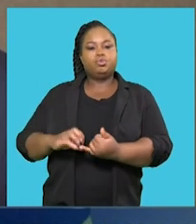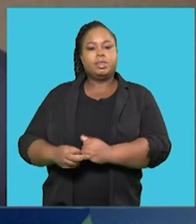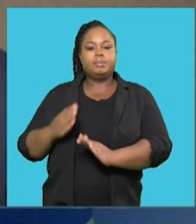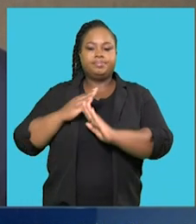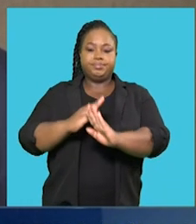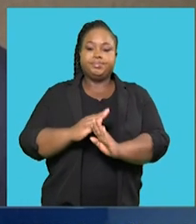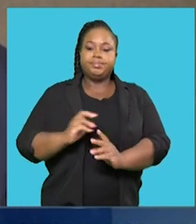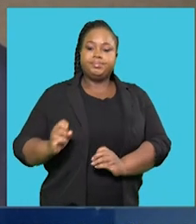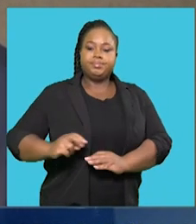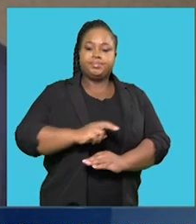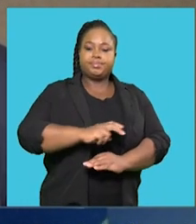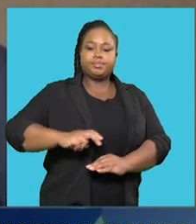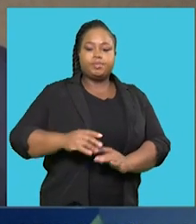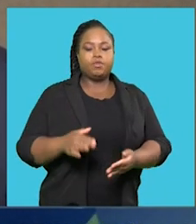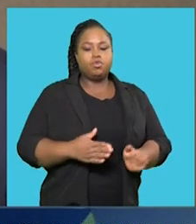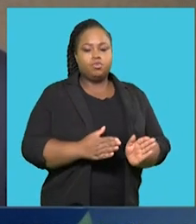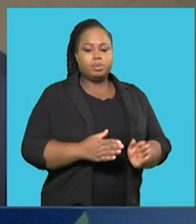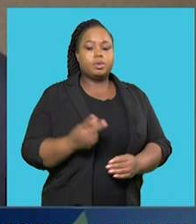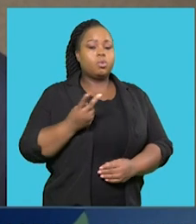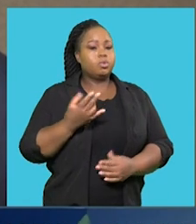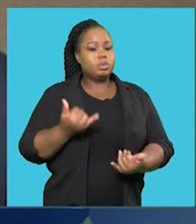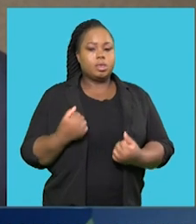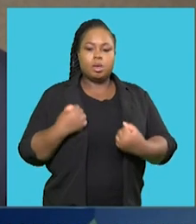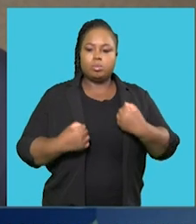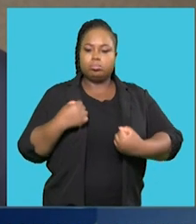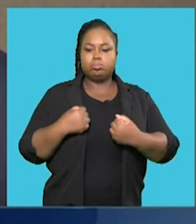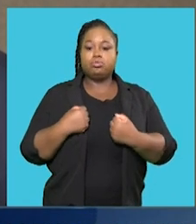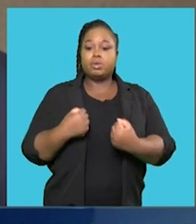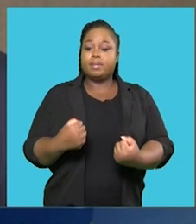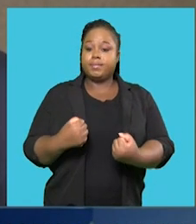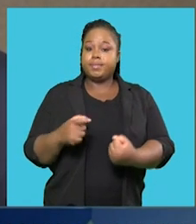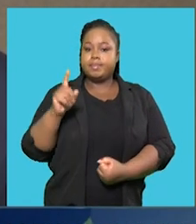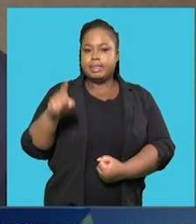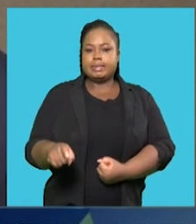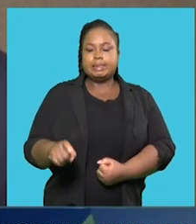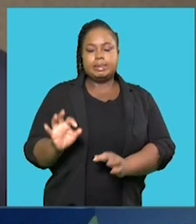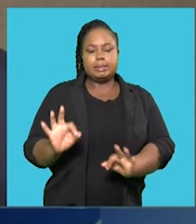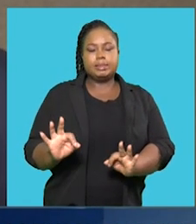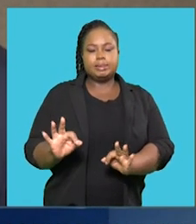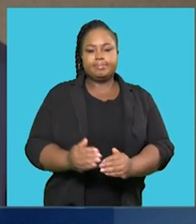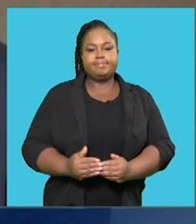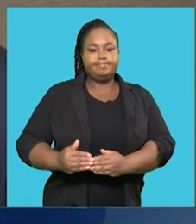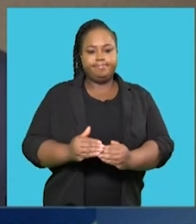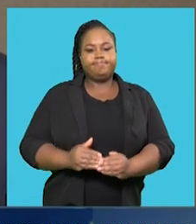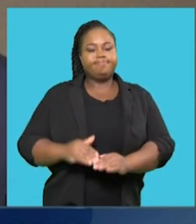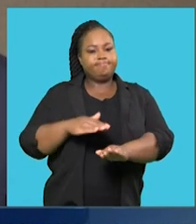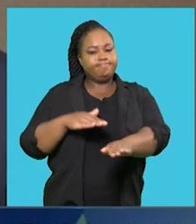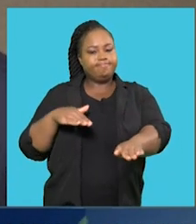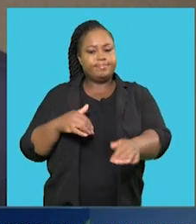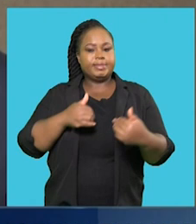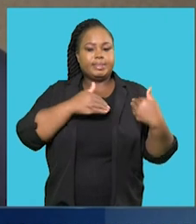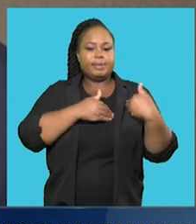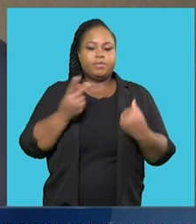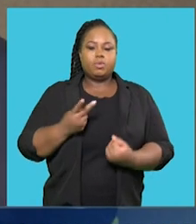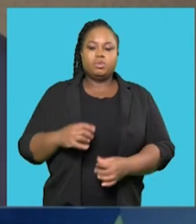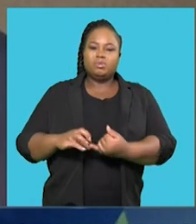crossing river streams And also our motorists to exercise caution, extend the safe following distance And